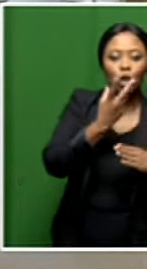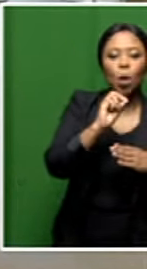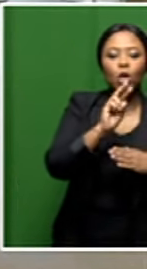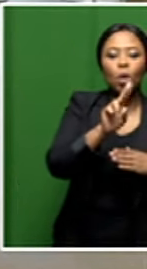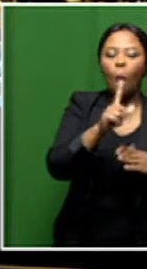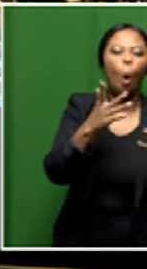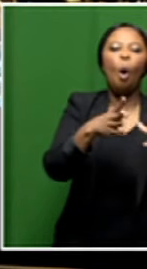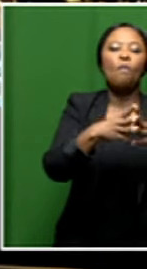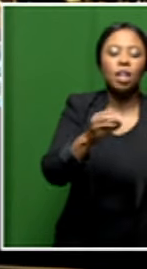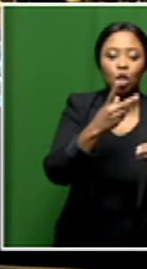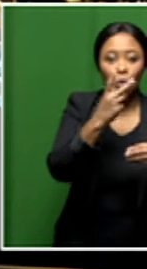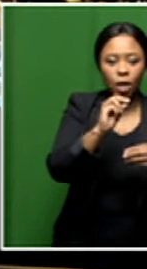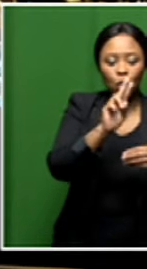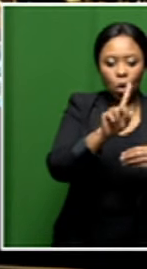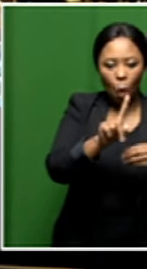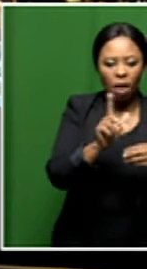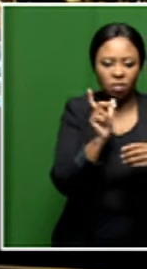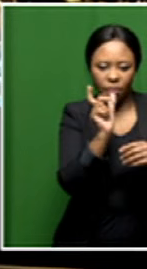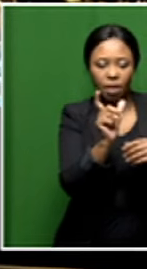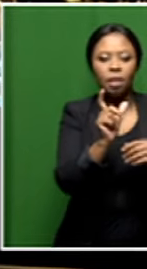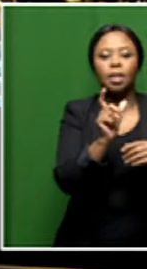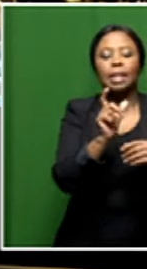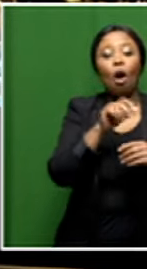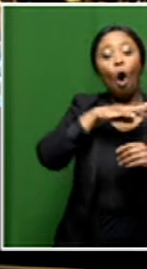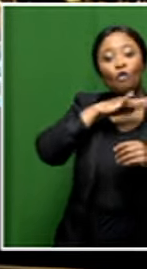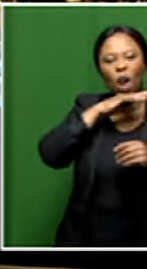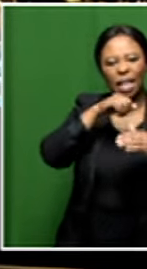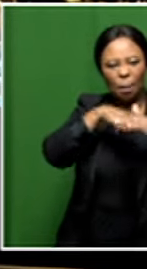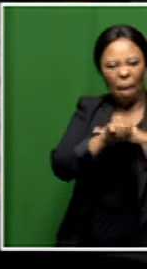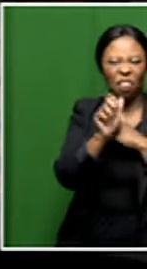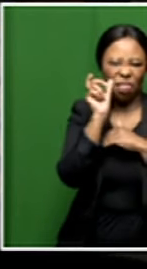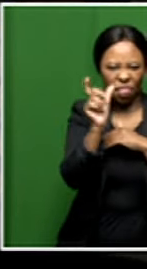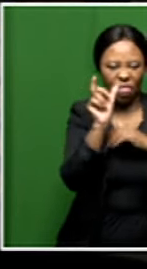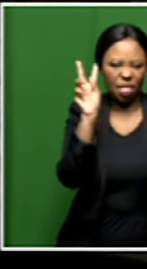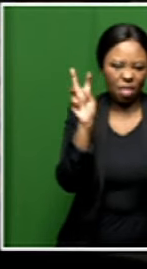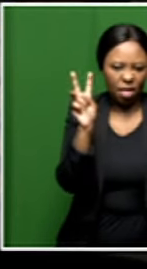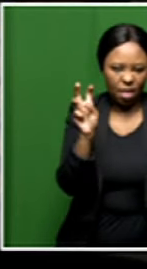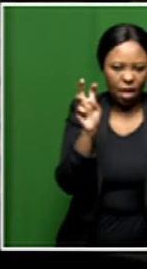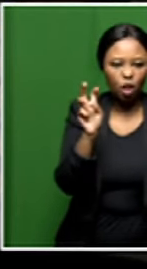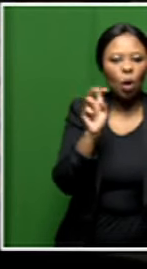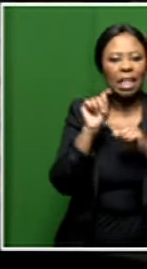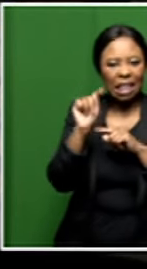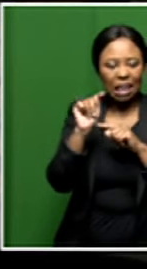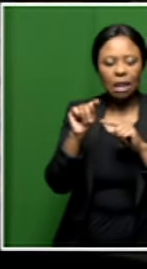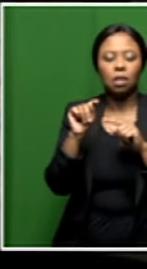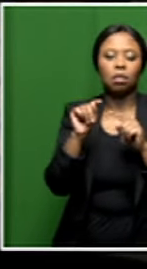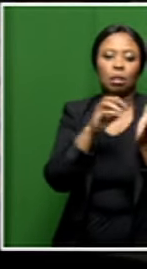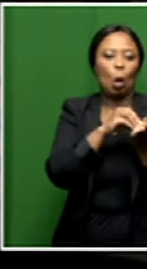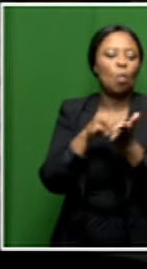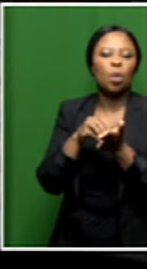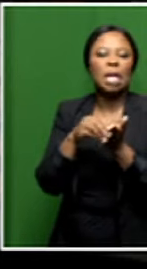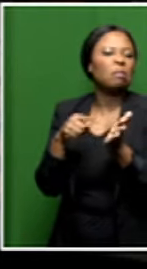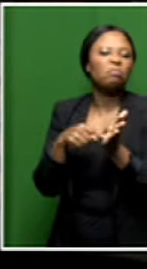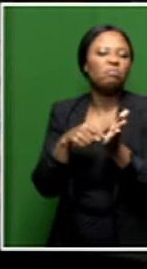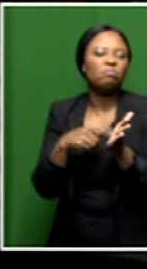finished in 2021, which is titled The Death of Afrikaans, which, you know, brings brings in kind of